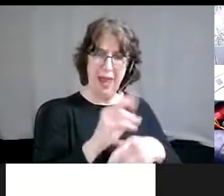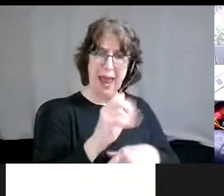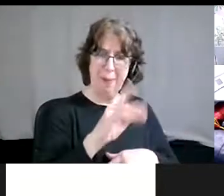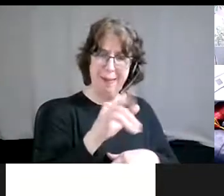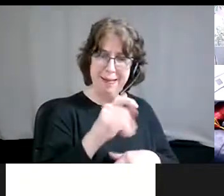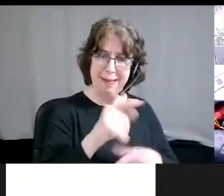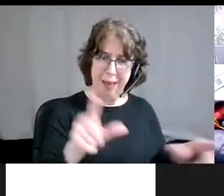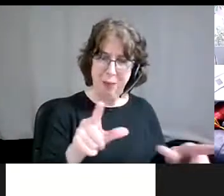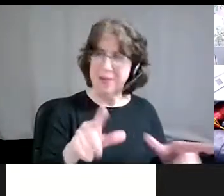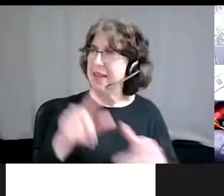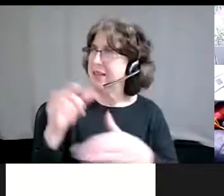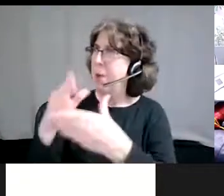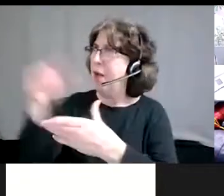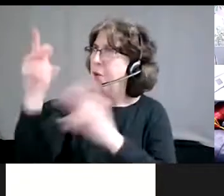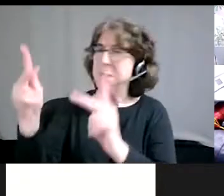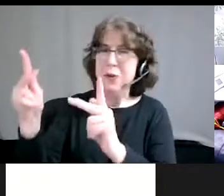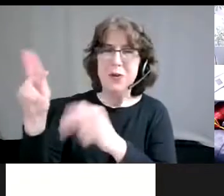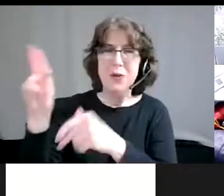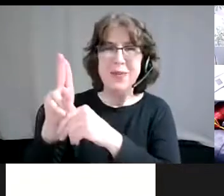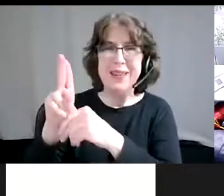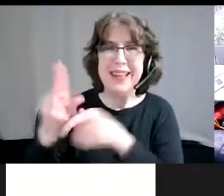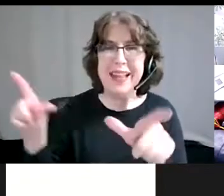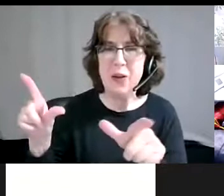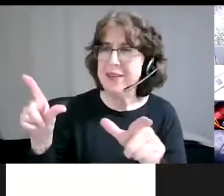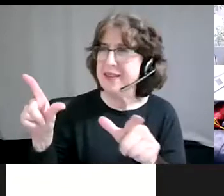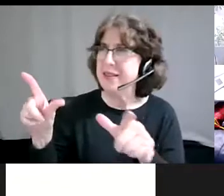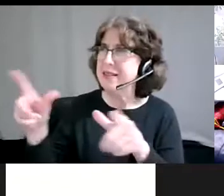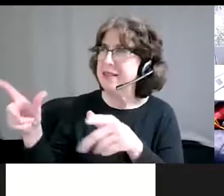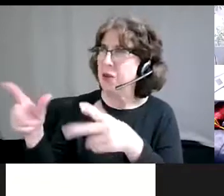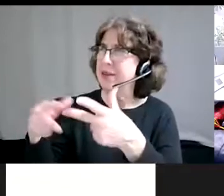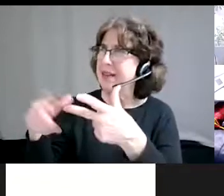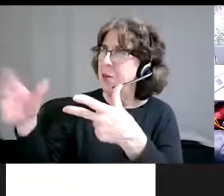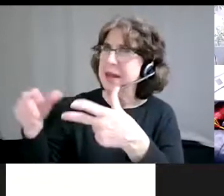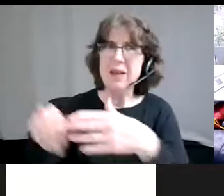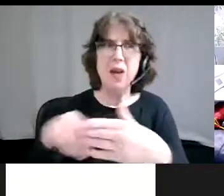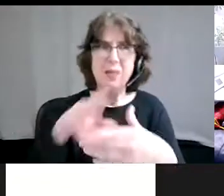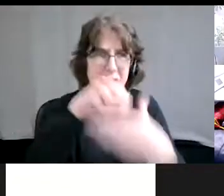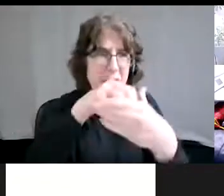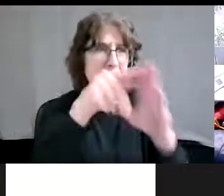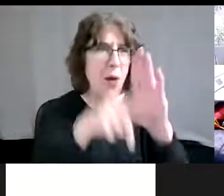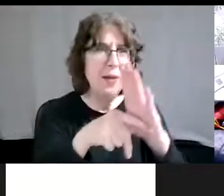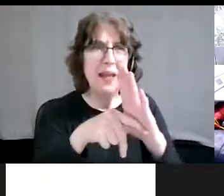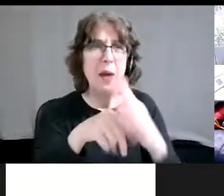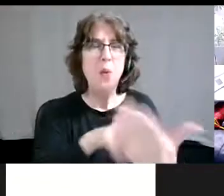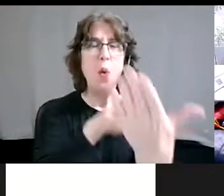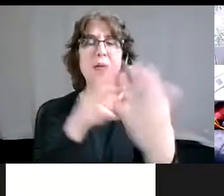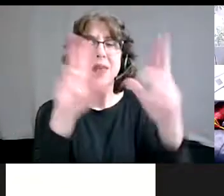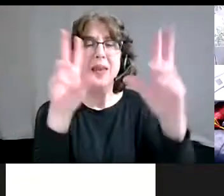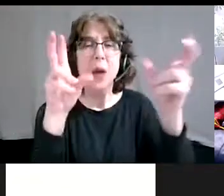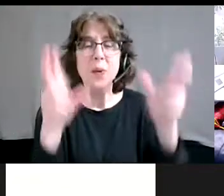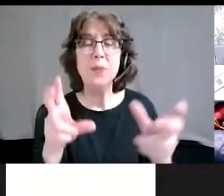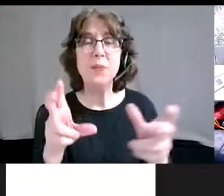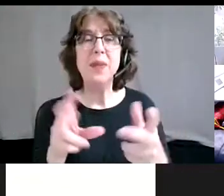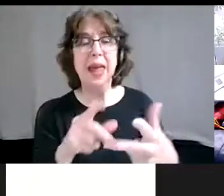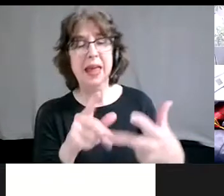want to disrupt it so that we can put it into our policies and we start broaching the subject. And likely at this point is when we start